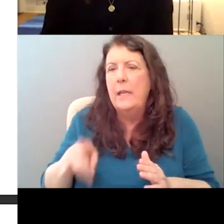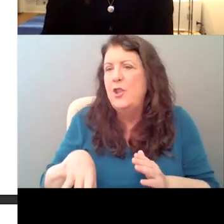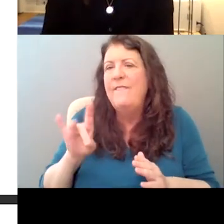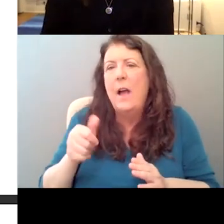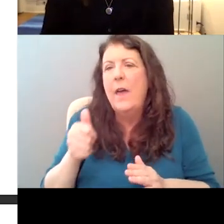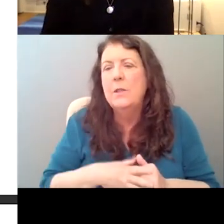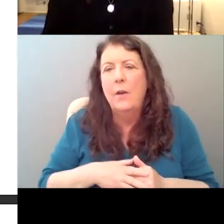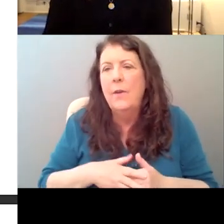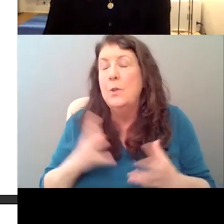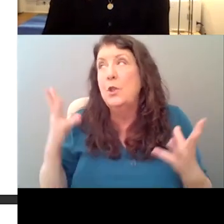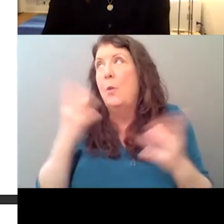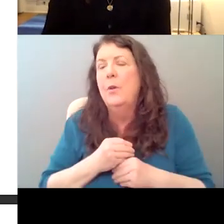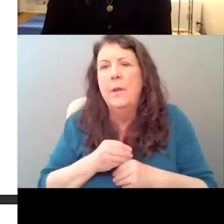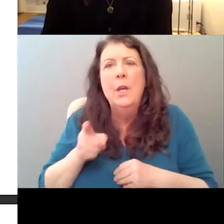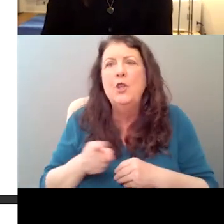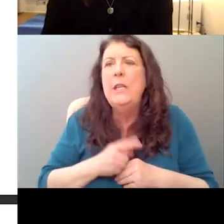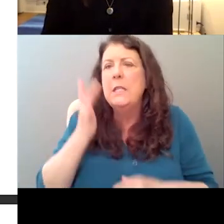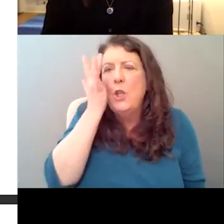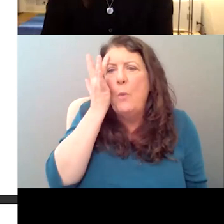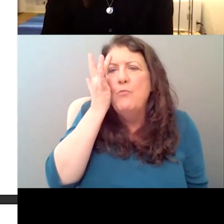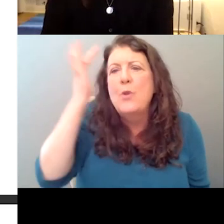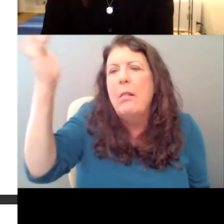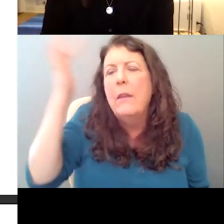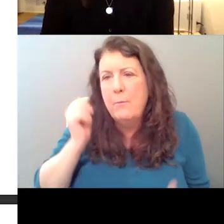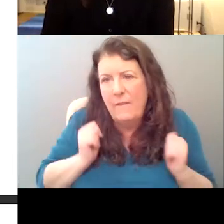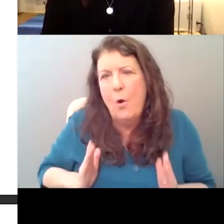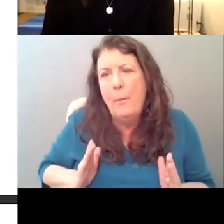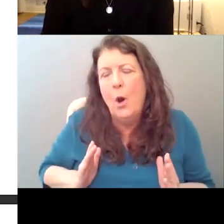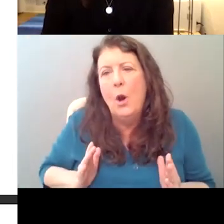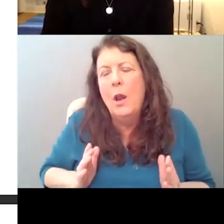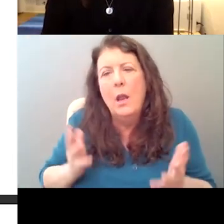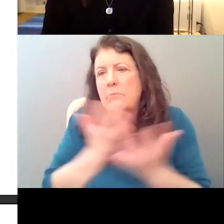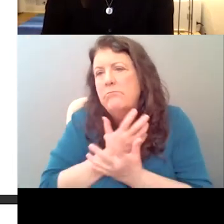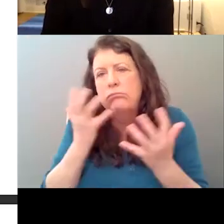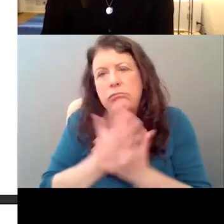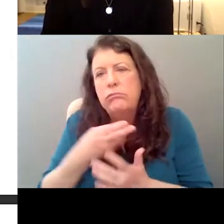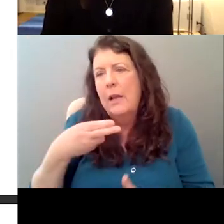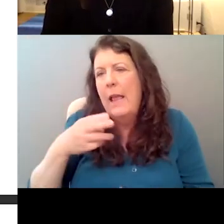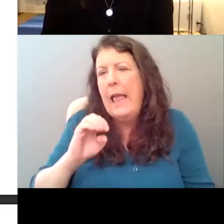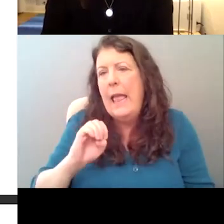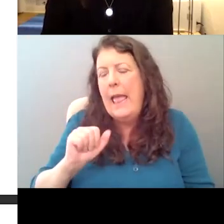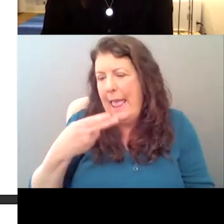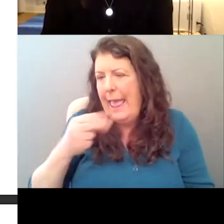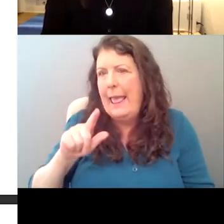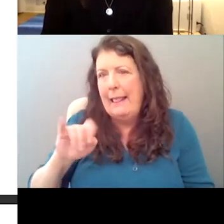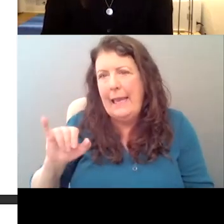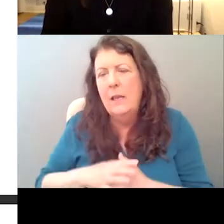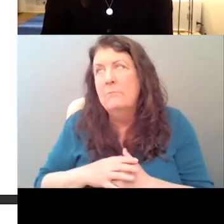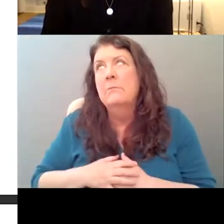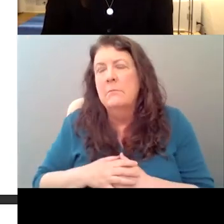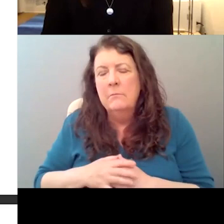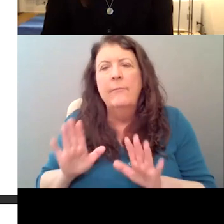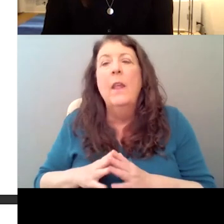one of, she's such a genius performer. Um, I think that for me, what is the meaning of this